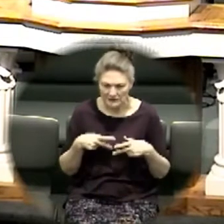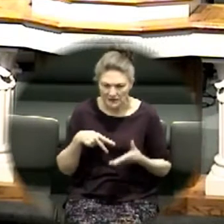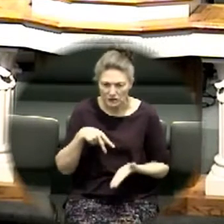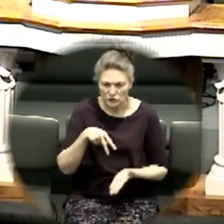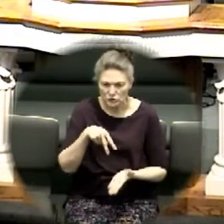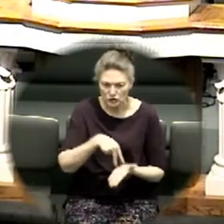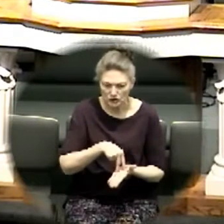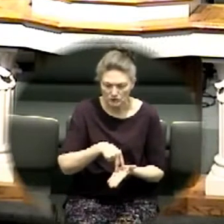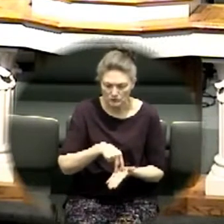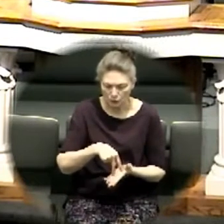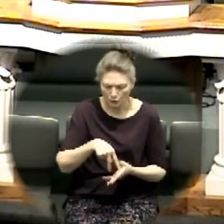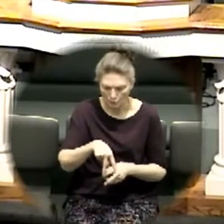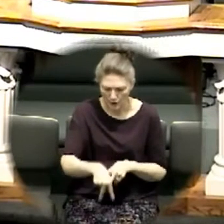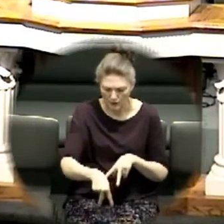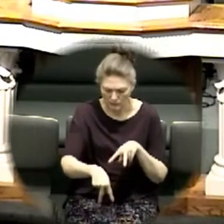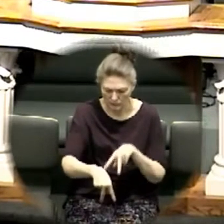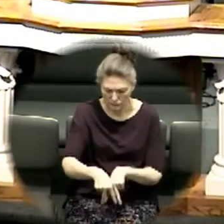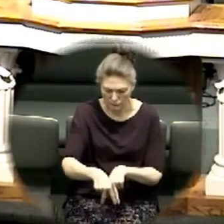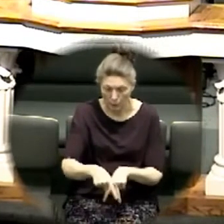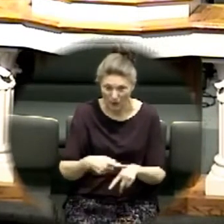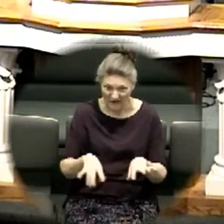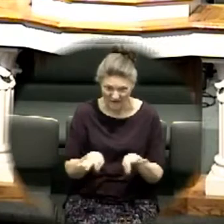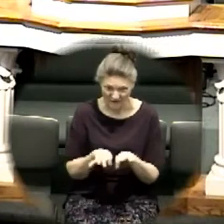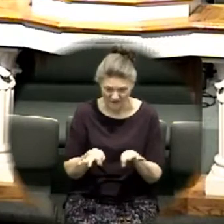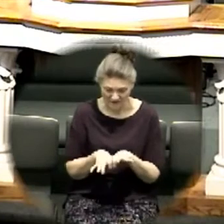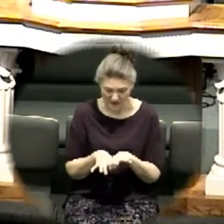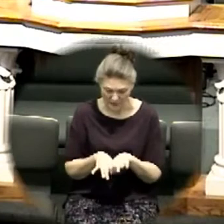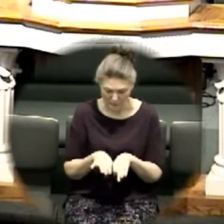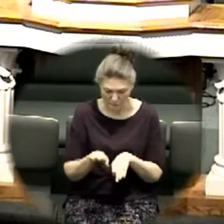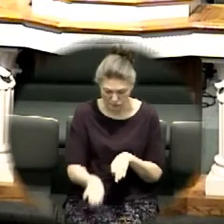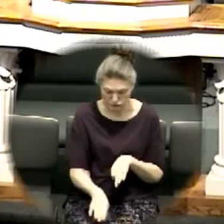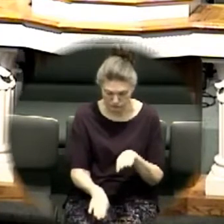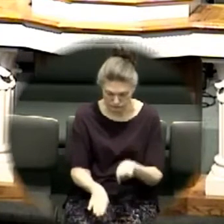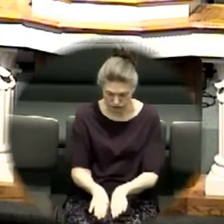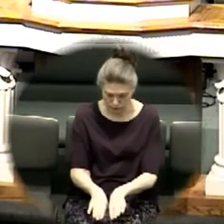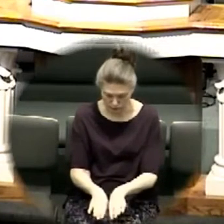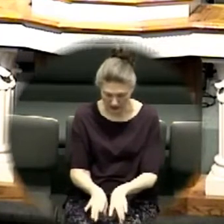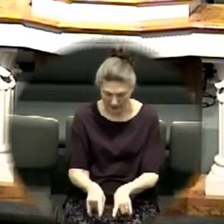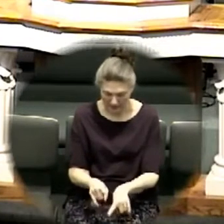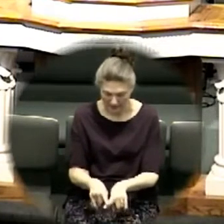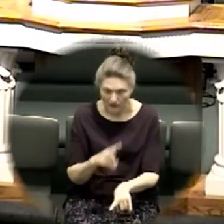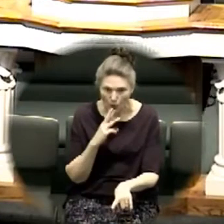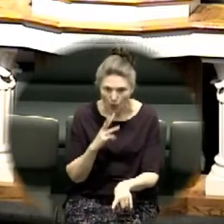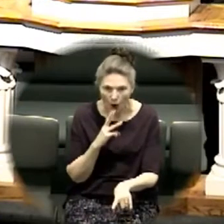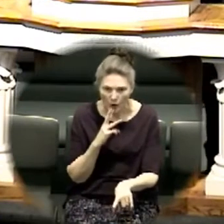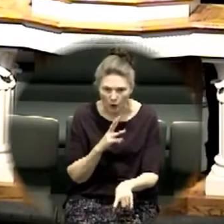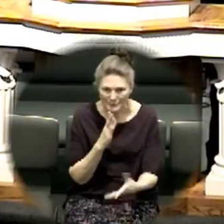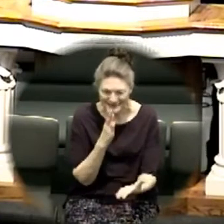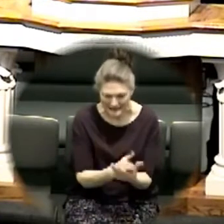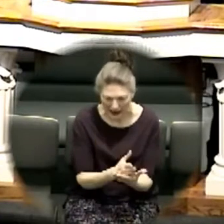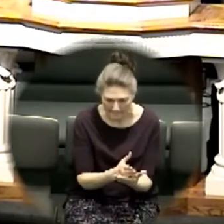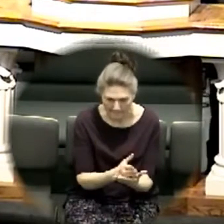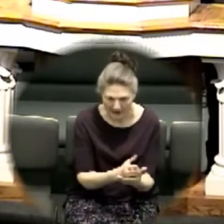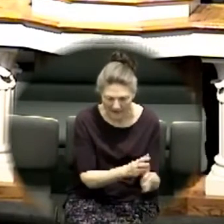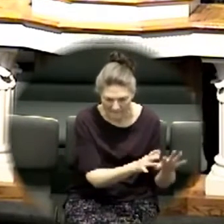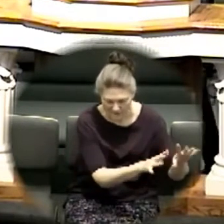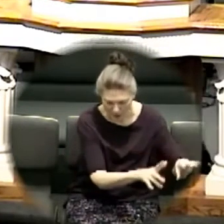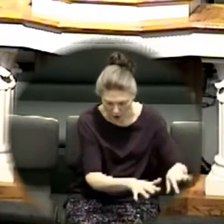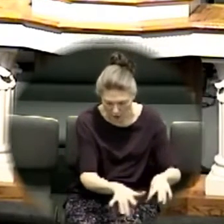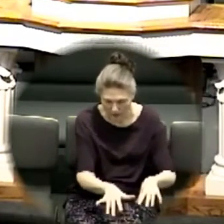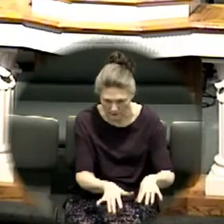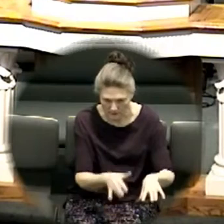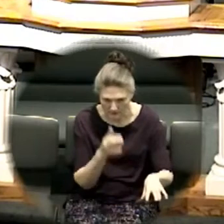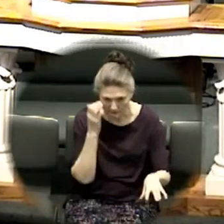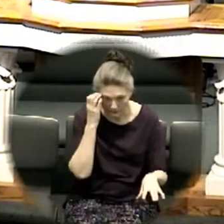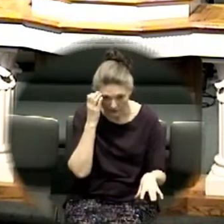says when their feet rested that their water would roll back but if israel walked across on dry ground how long